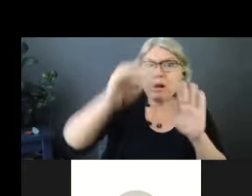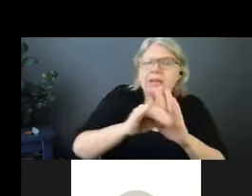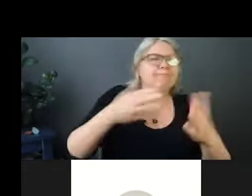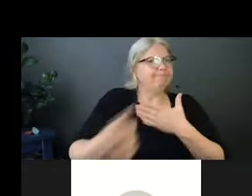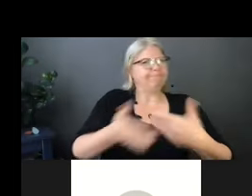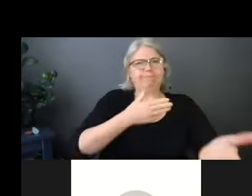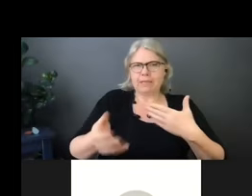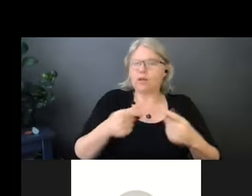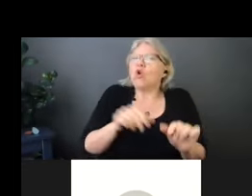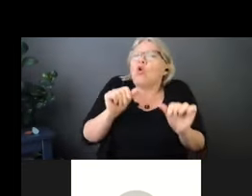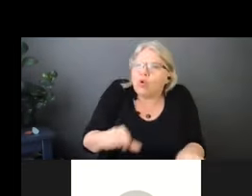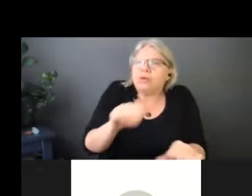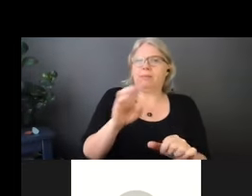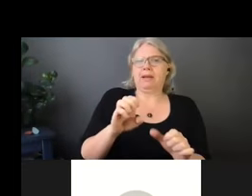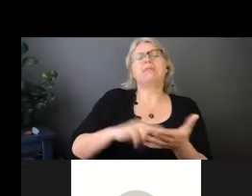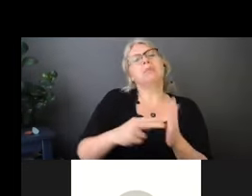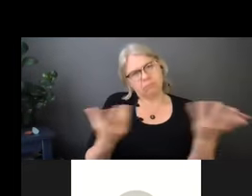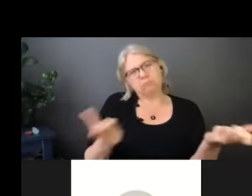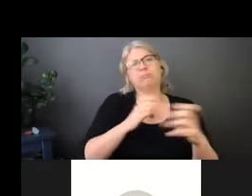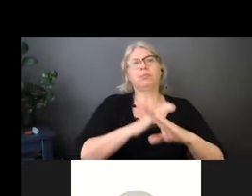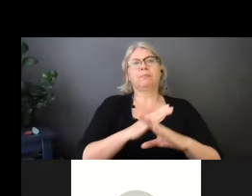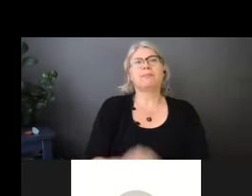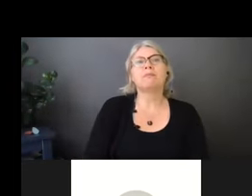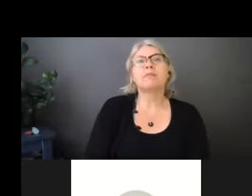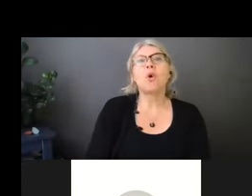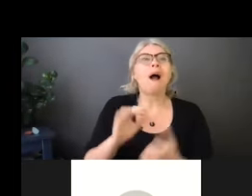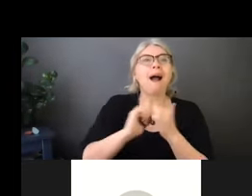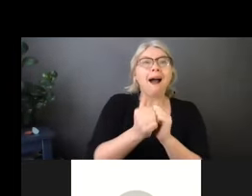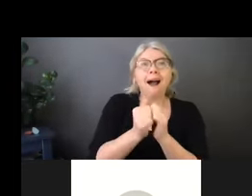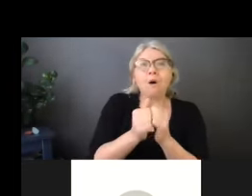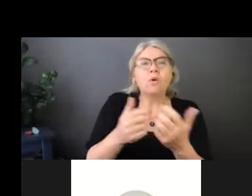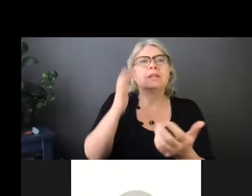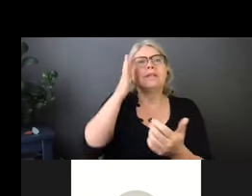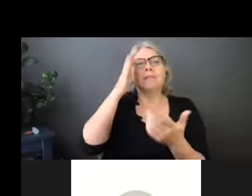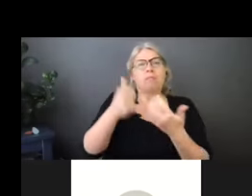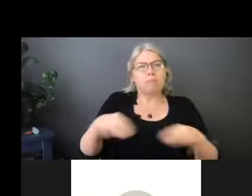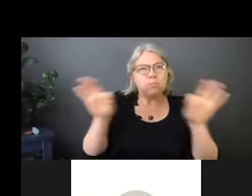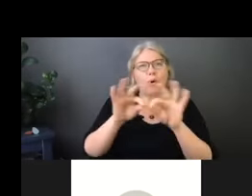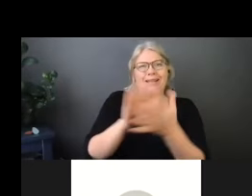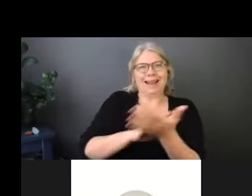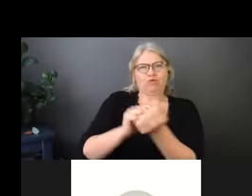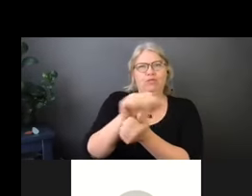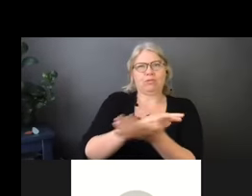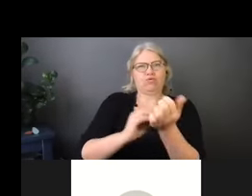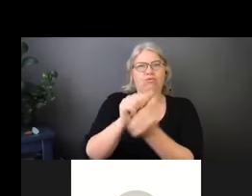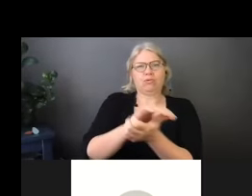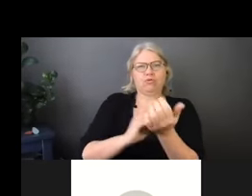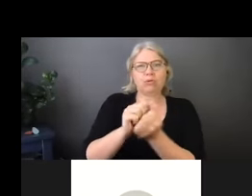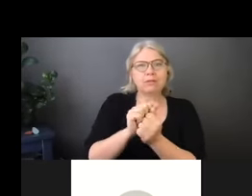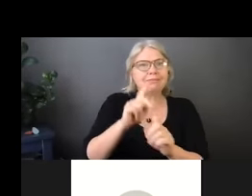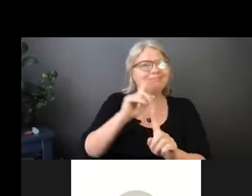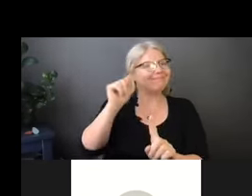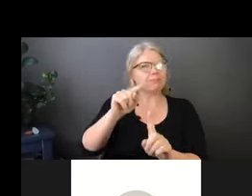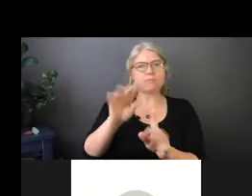to the World Health Organization or the WHO, are more accessible. It doesn't mean they're better, it just makes